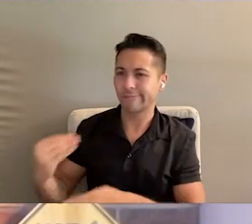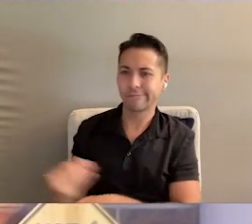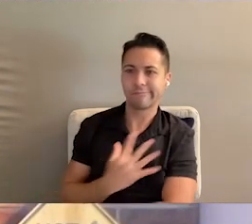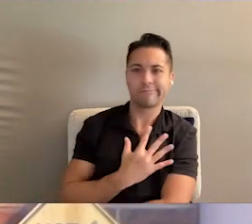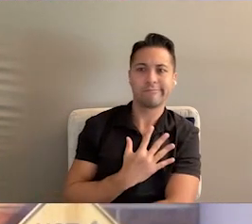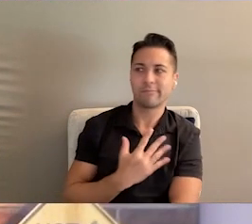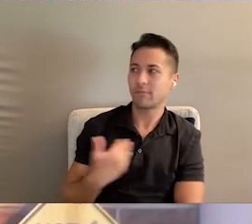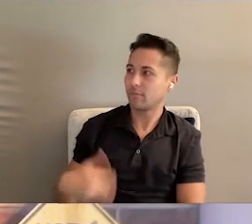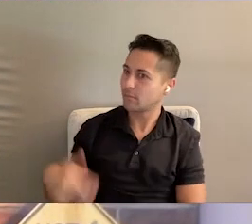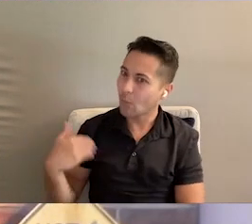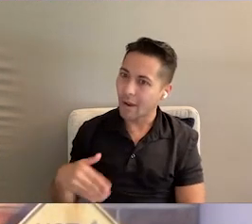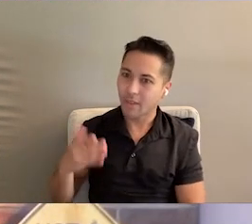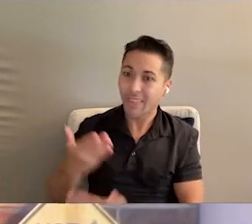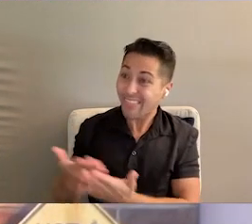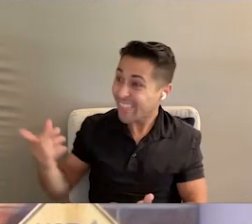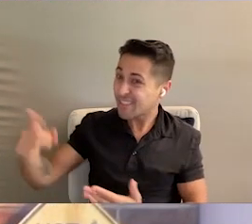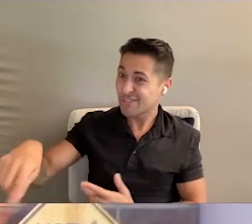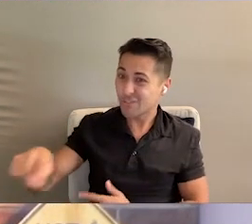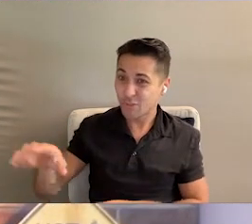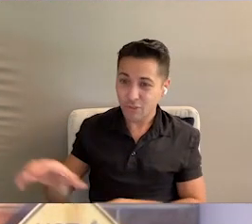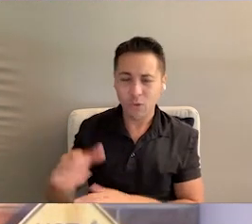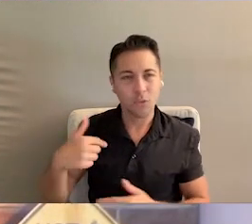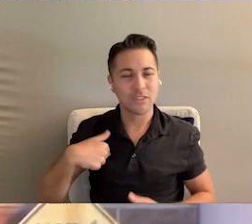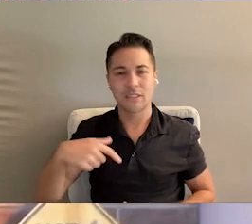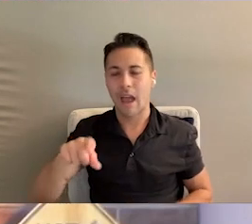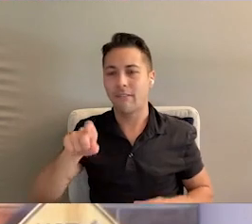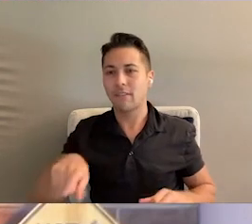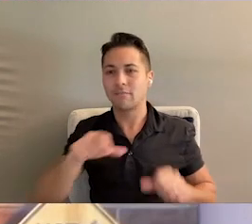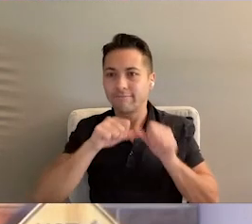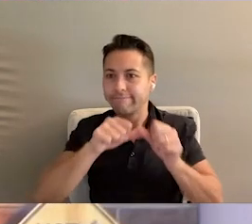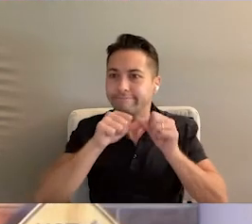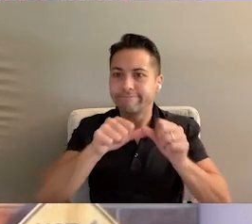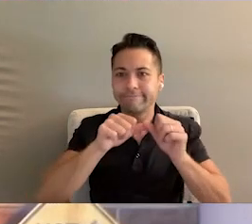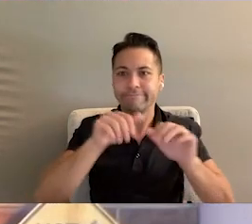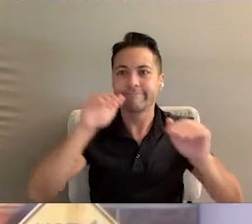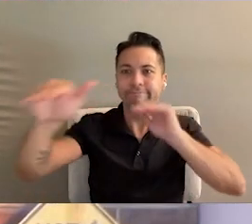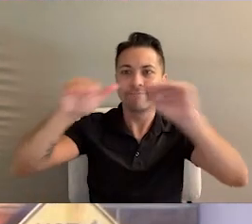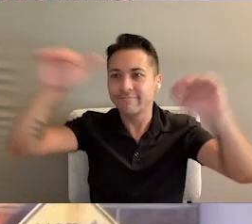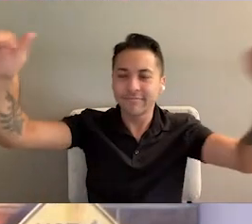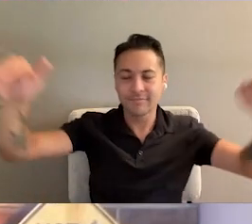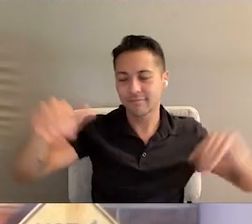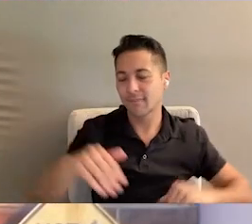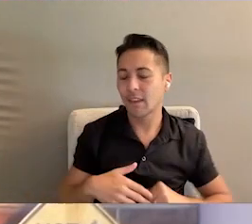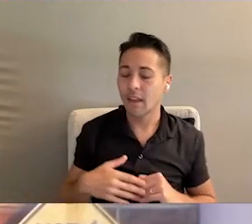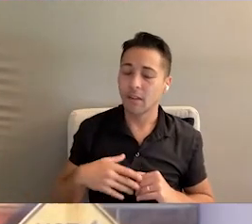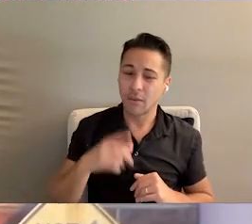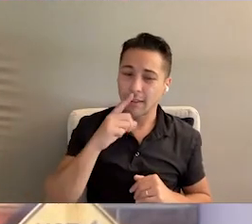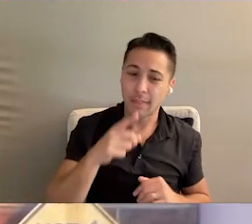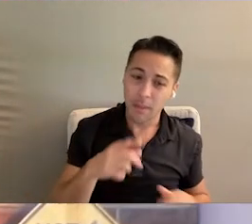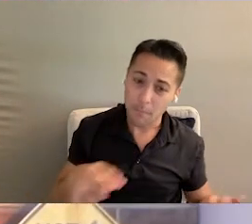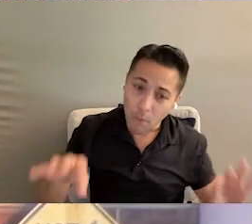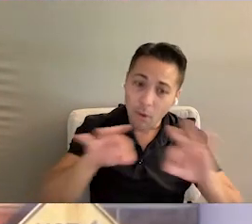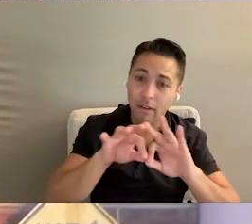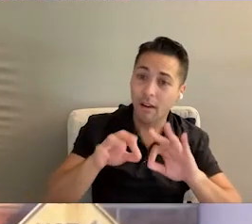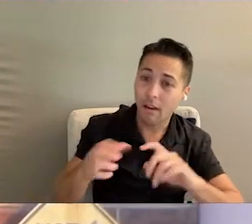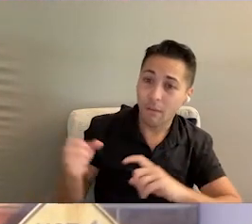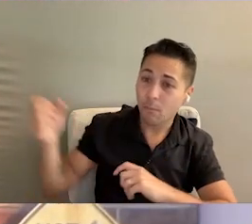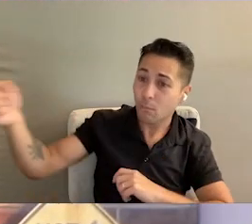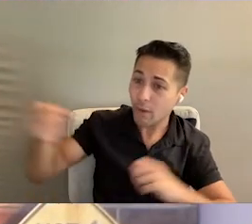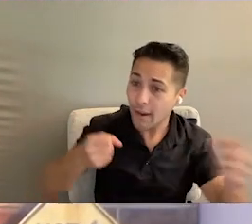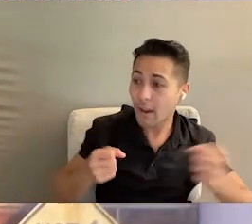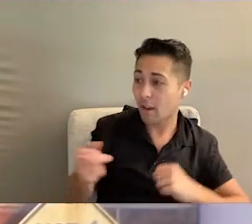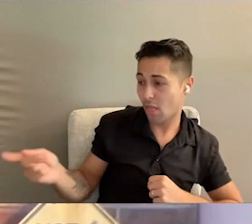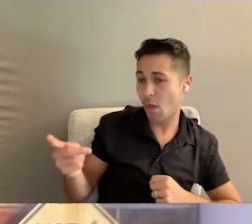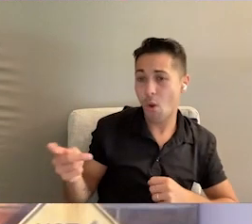you. Right? And so the things that you're doing, we need to just shout from the rooftop. So I appreciate you. The significance of bringing those partners